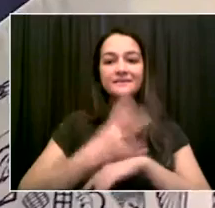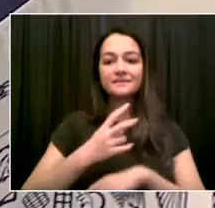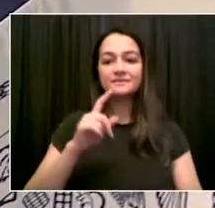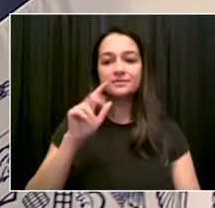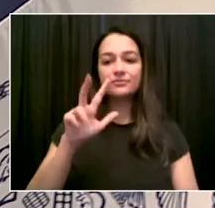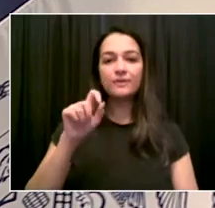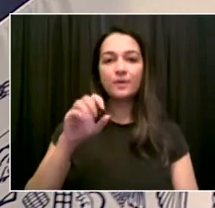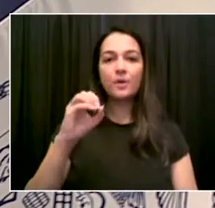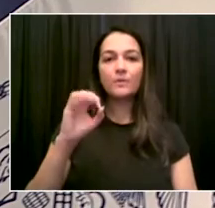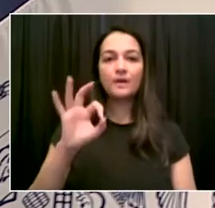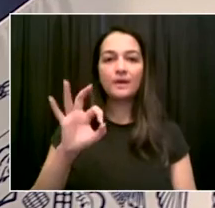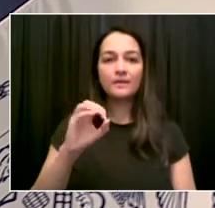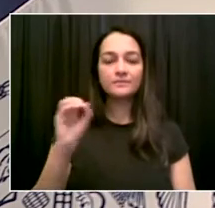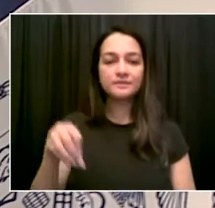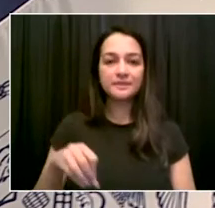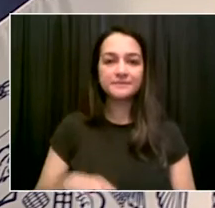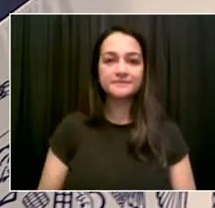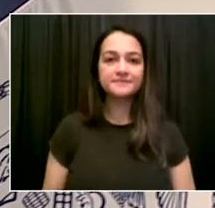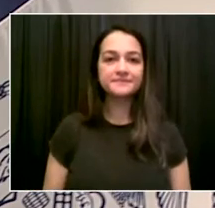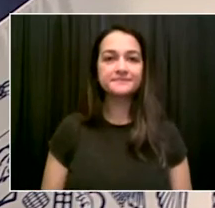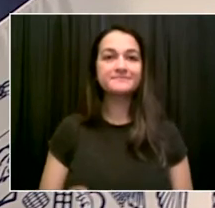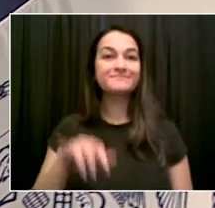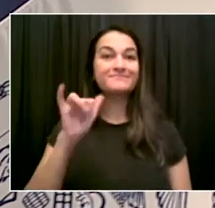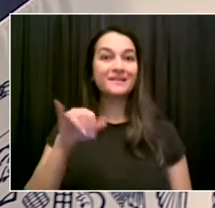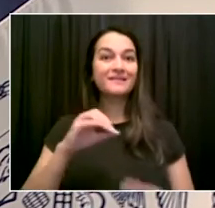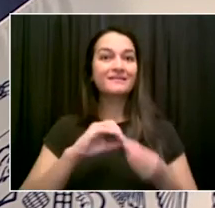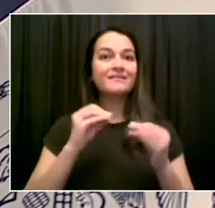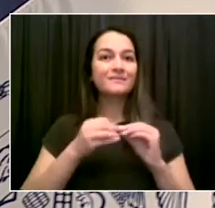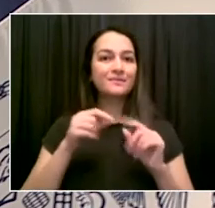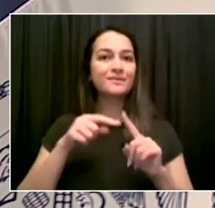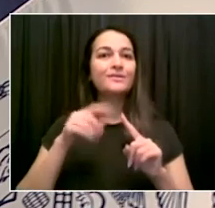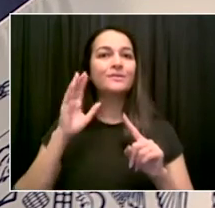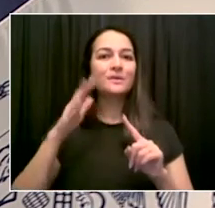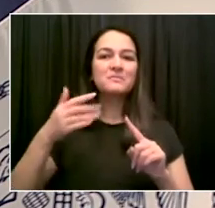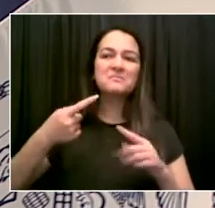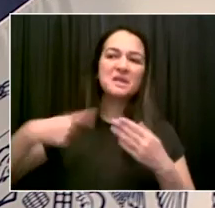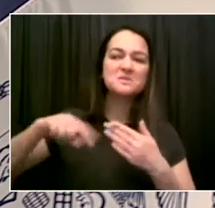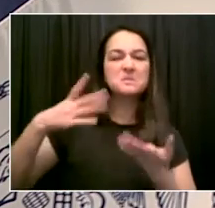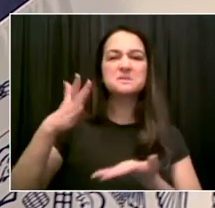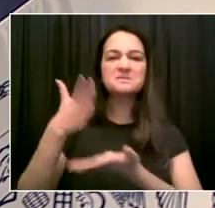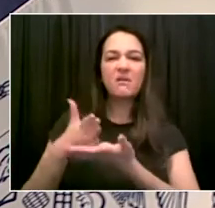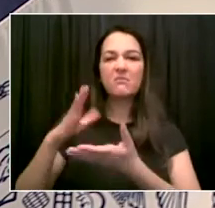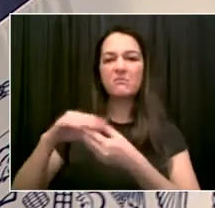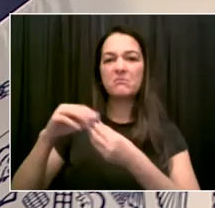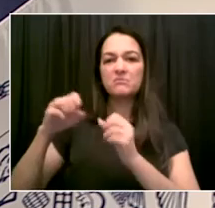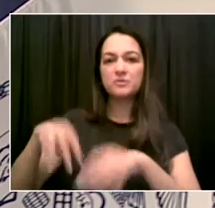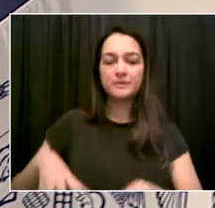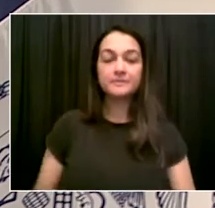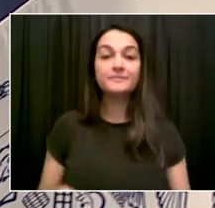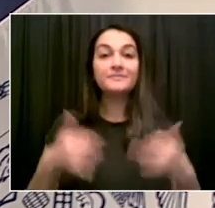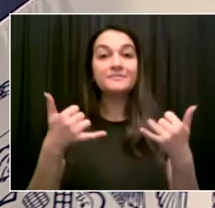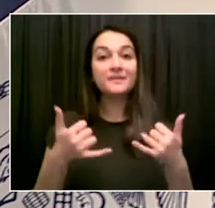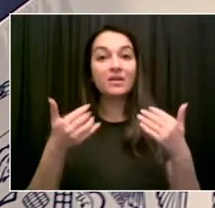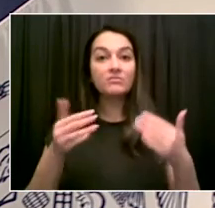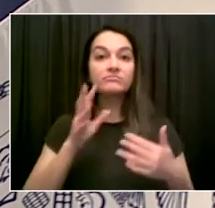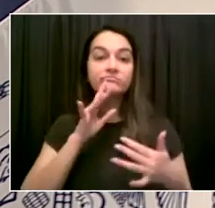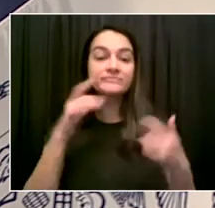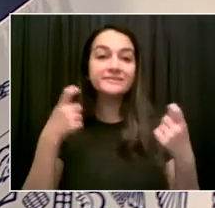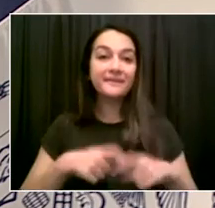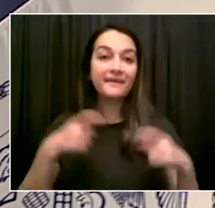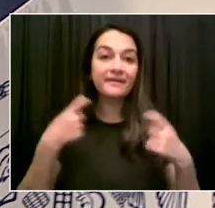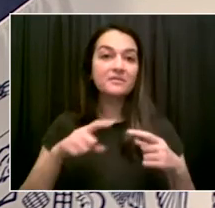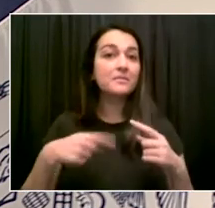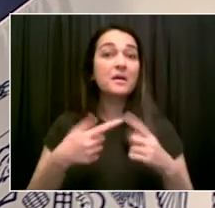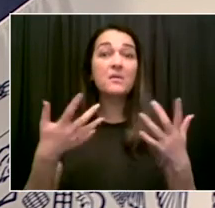few words in Spanish about our new policy we're announcing today. Para disfrutar